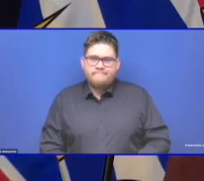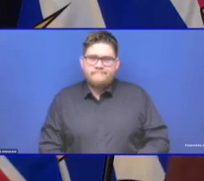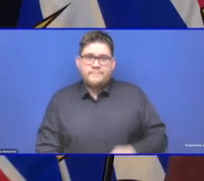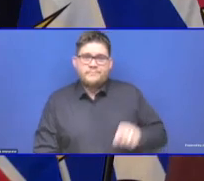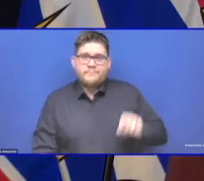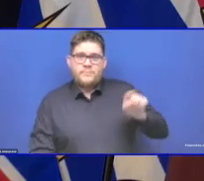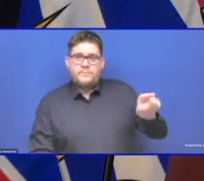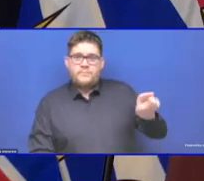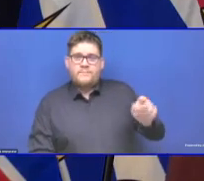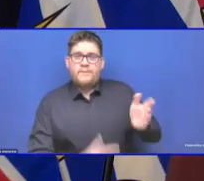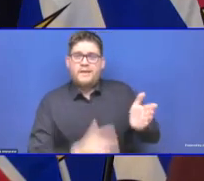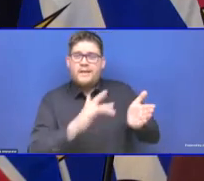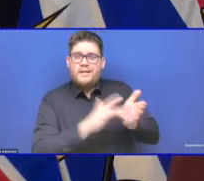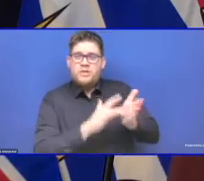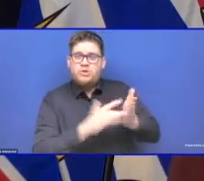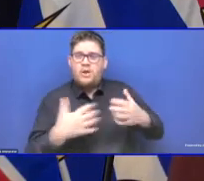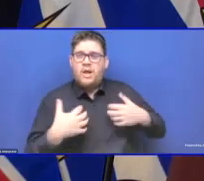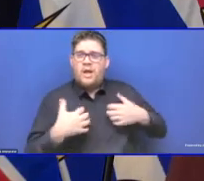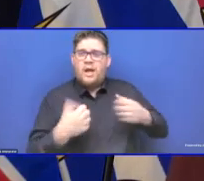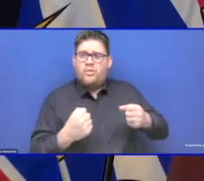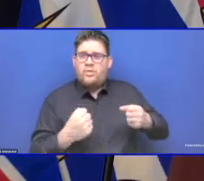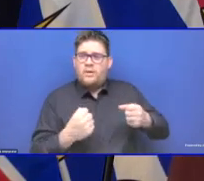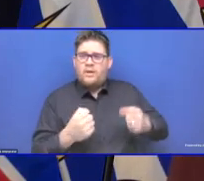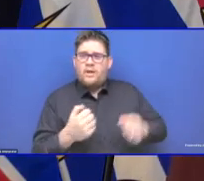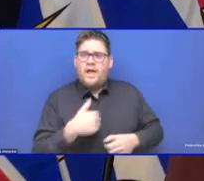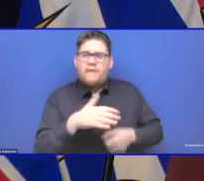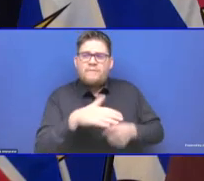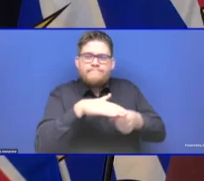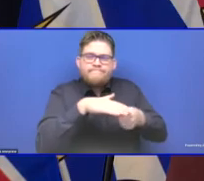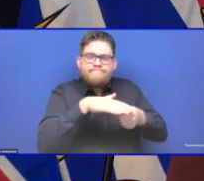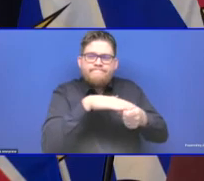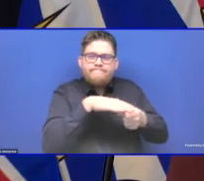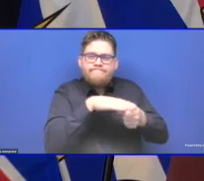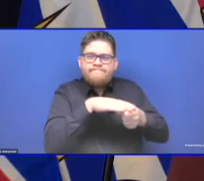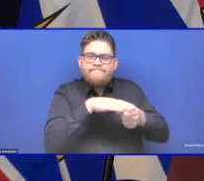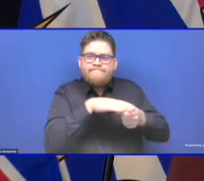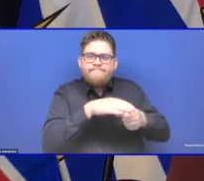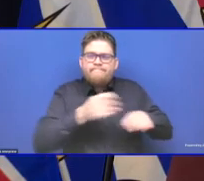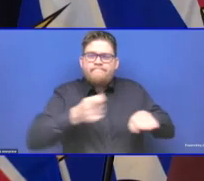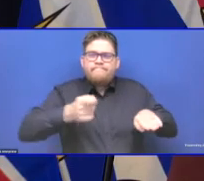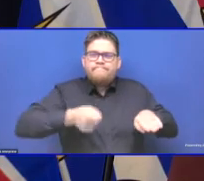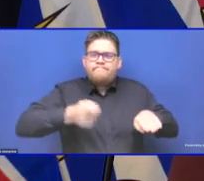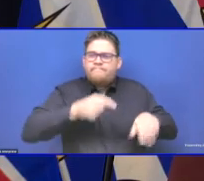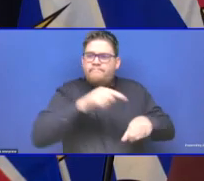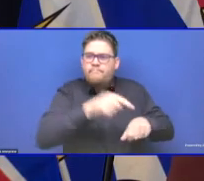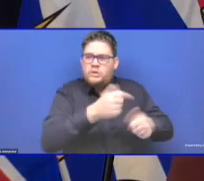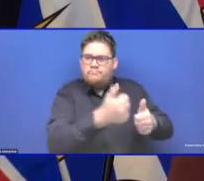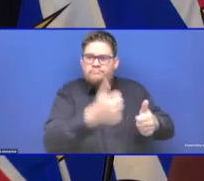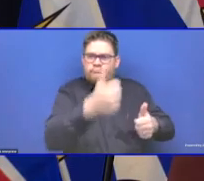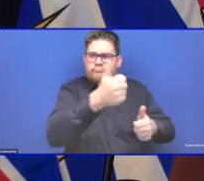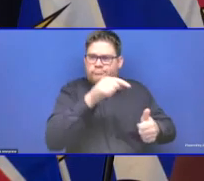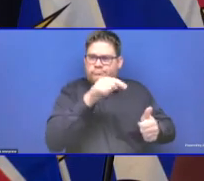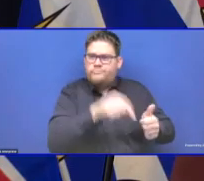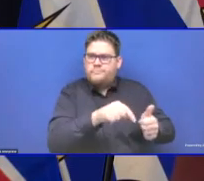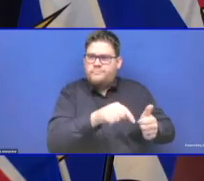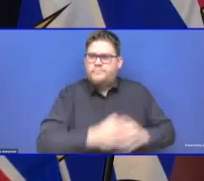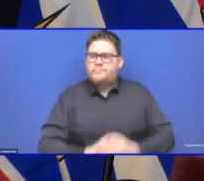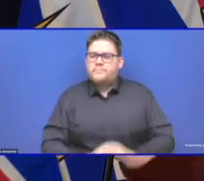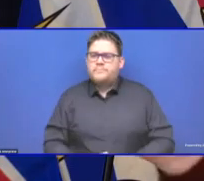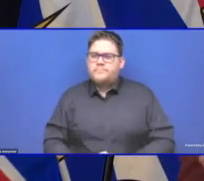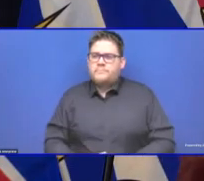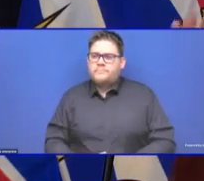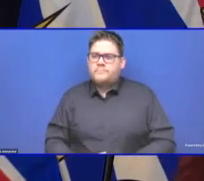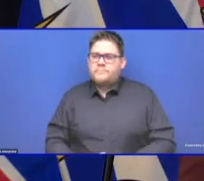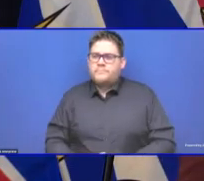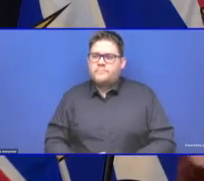I think there was in that case, and I've had conversations with my colleagues, I think there was a misunderstanding from another